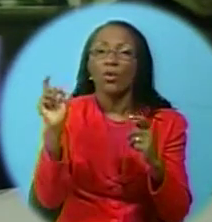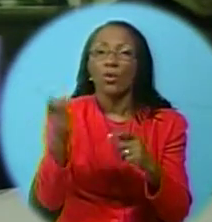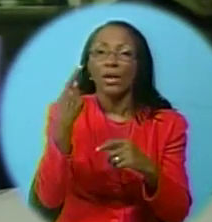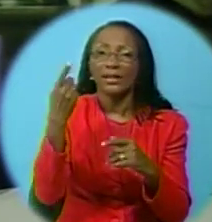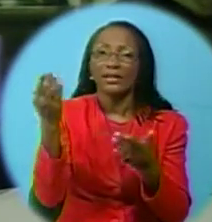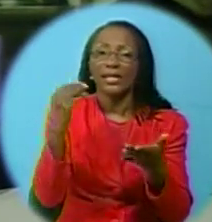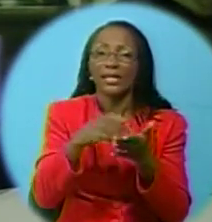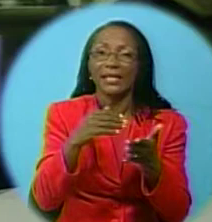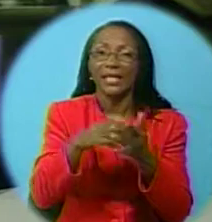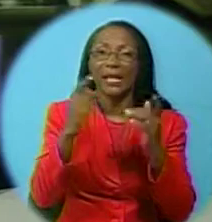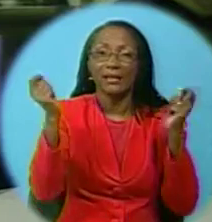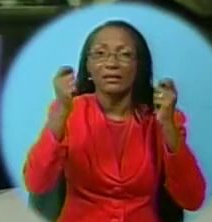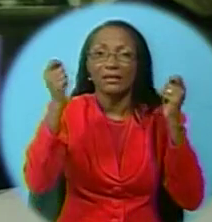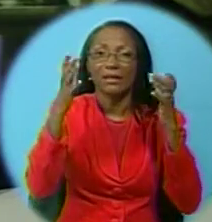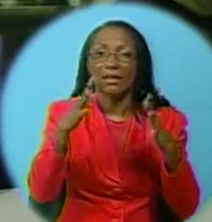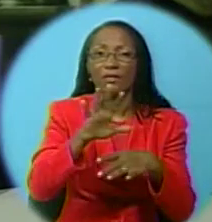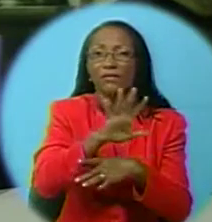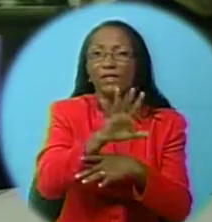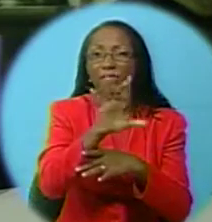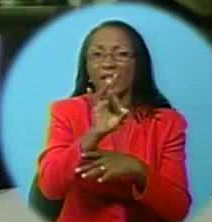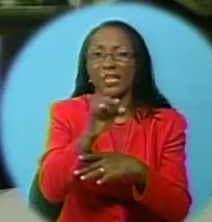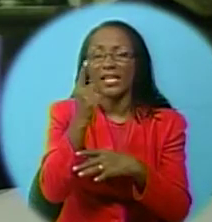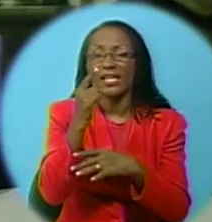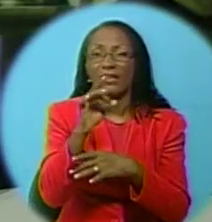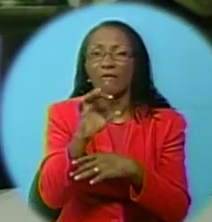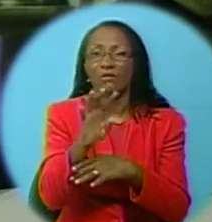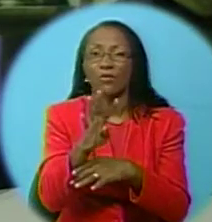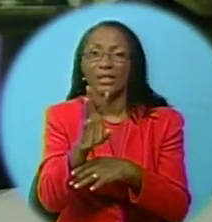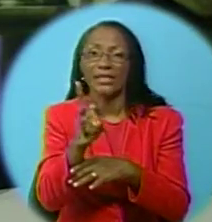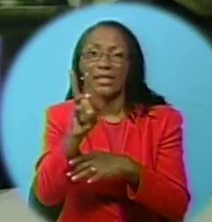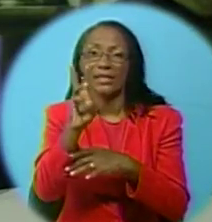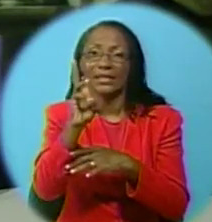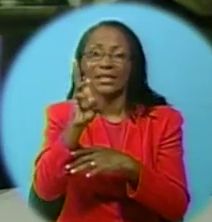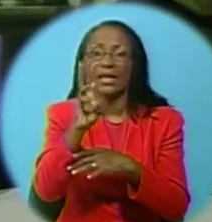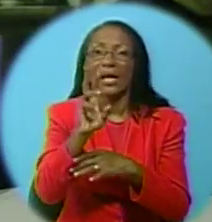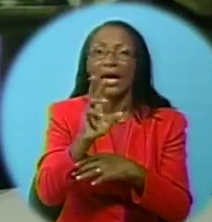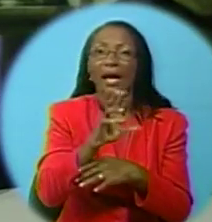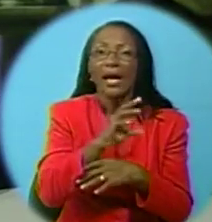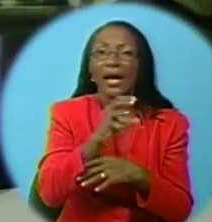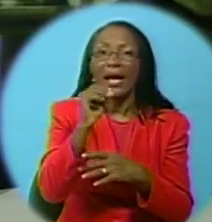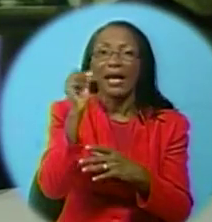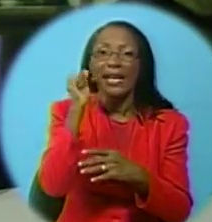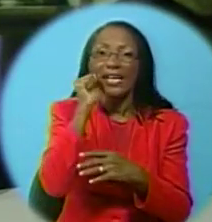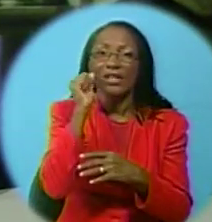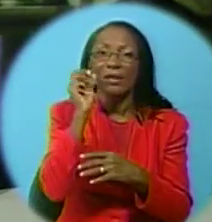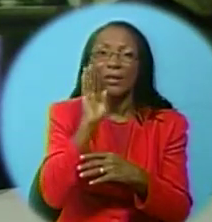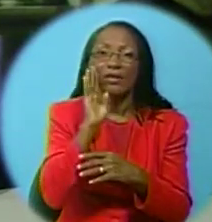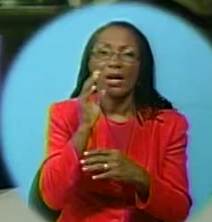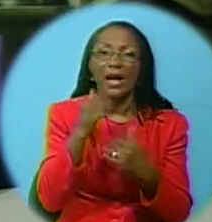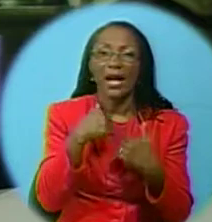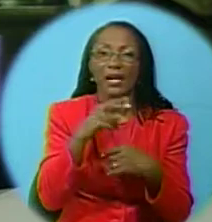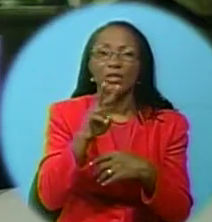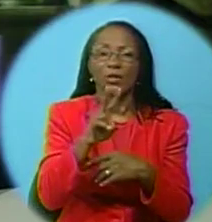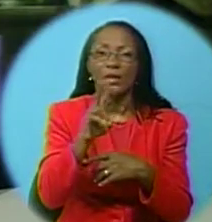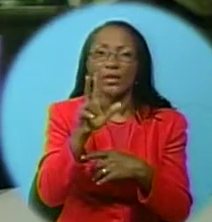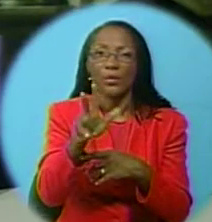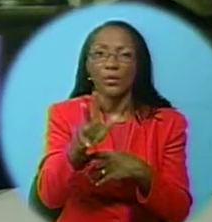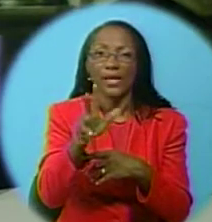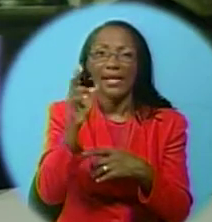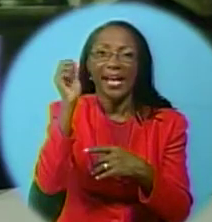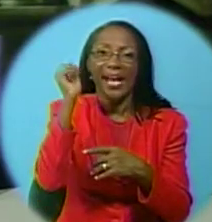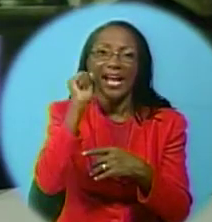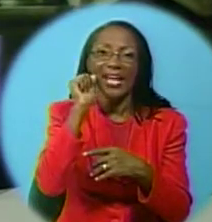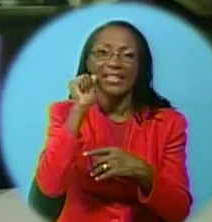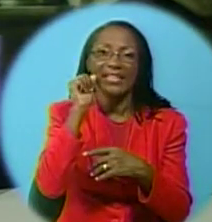-46 from a 31-24 halftime lead. Agard Belgrave had a game-high 23 points, while Alleyn scored 18. For